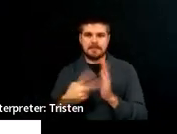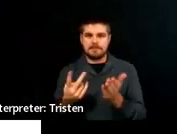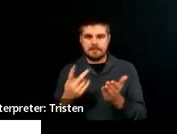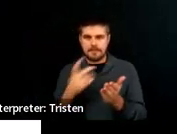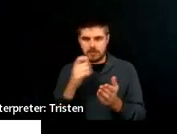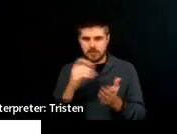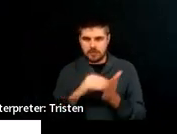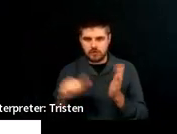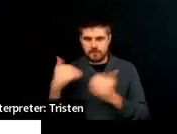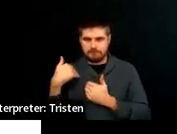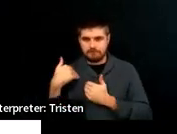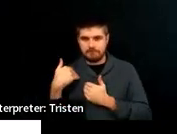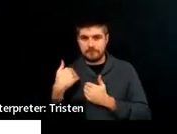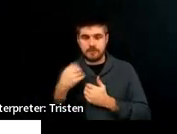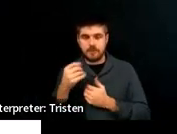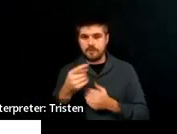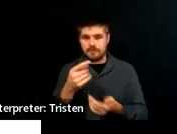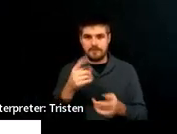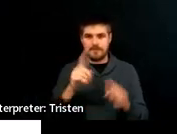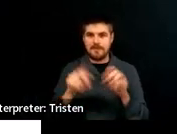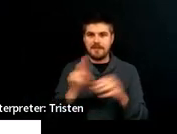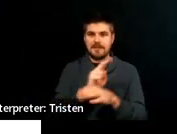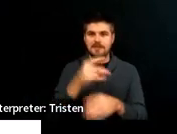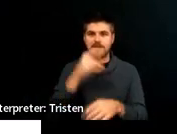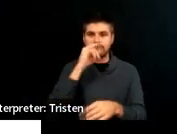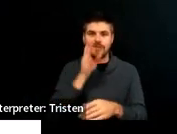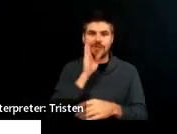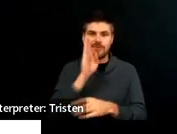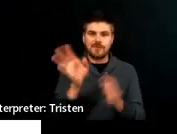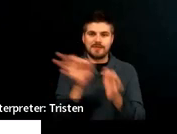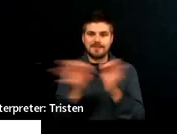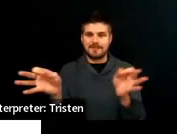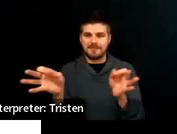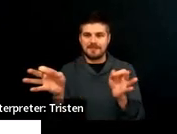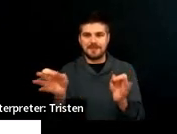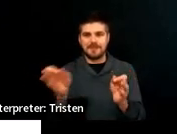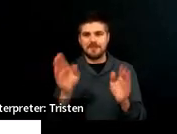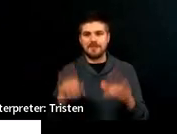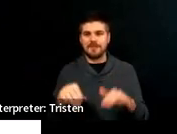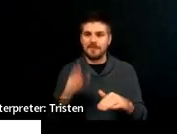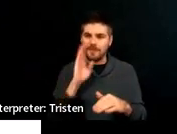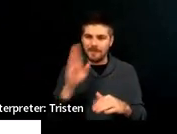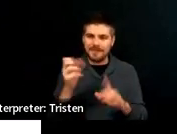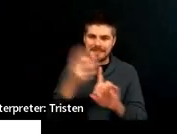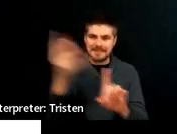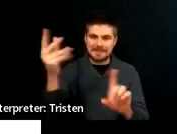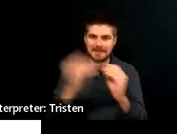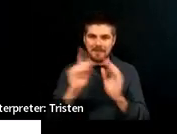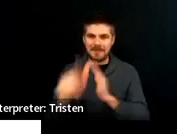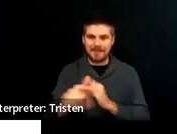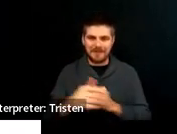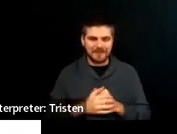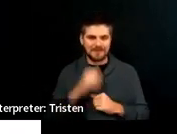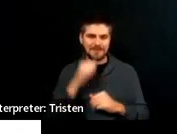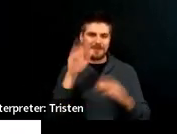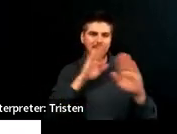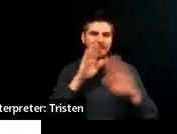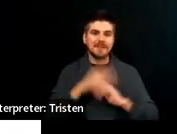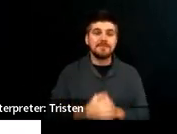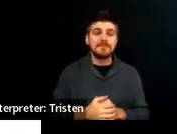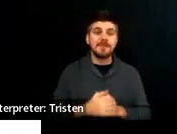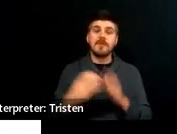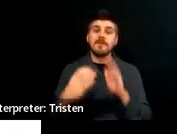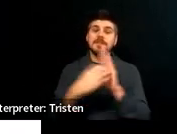they're not child-filled. Don't worry, we're going to have more information on that. So when we get to section 3 of the